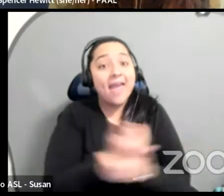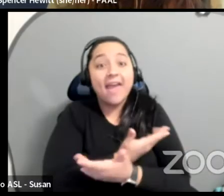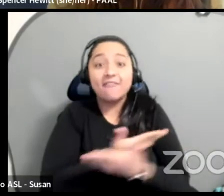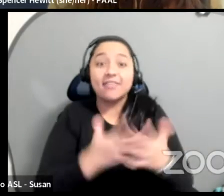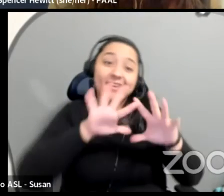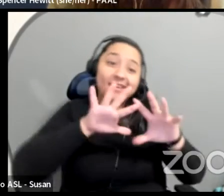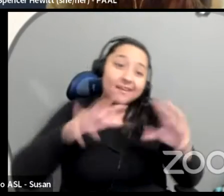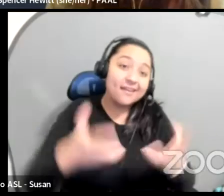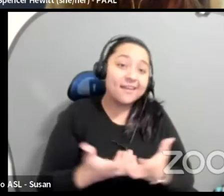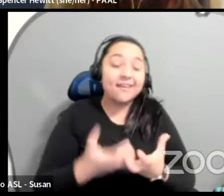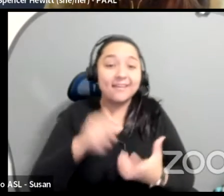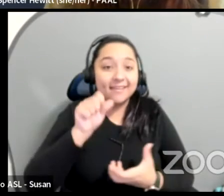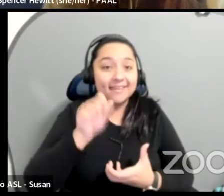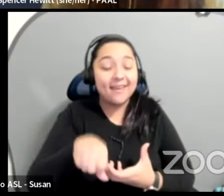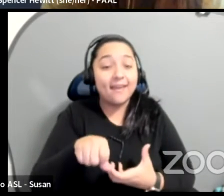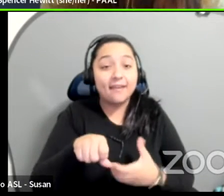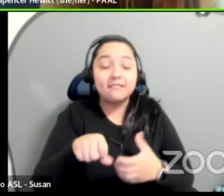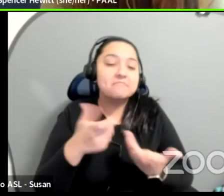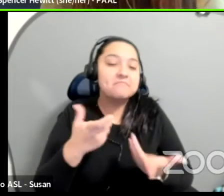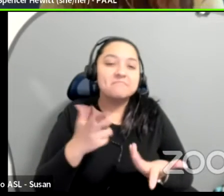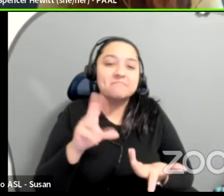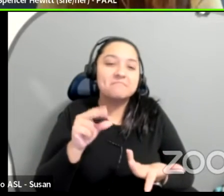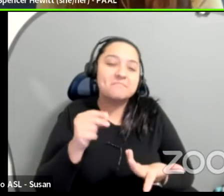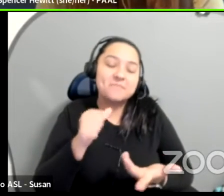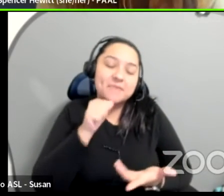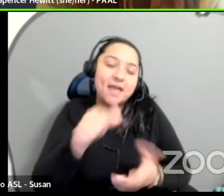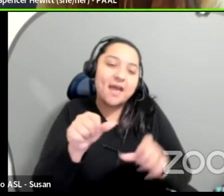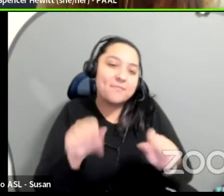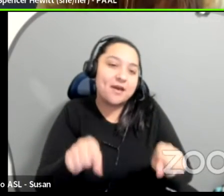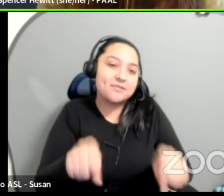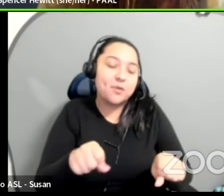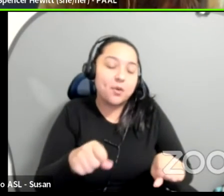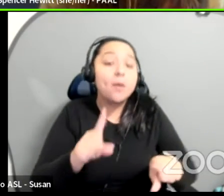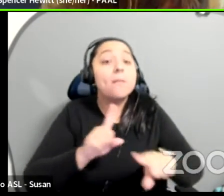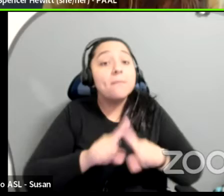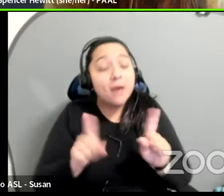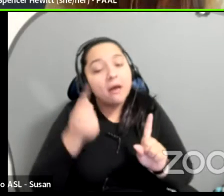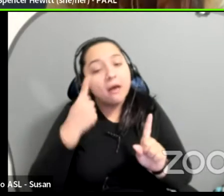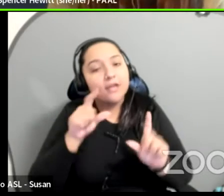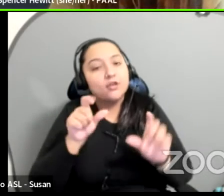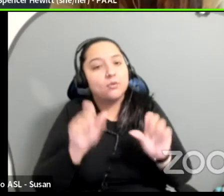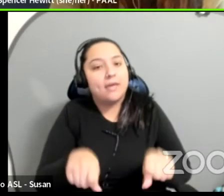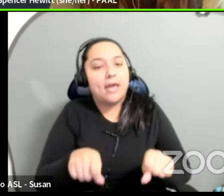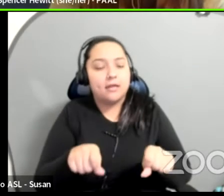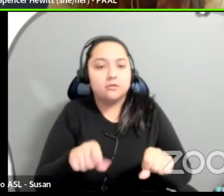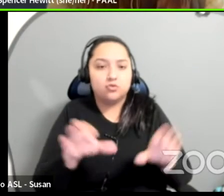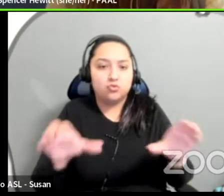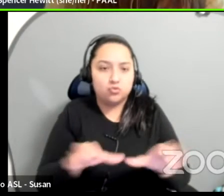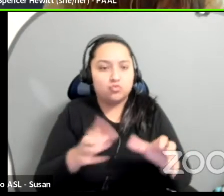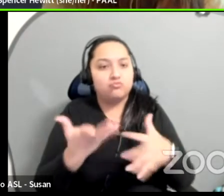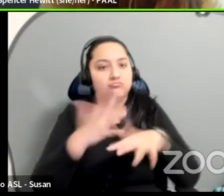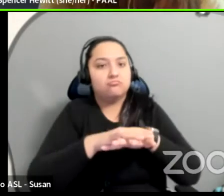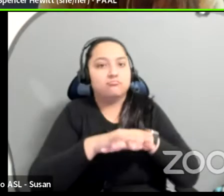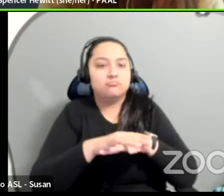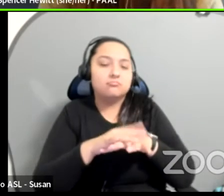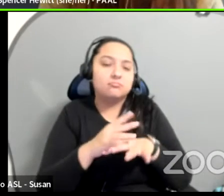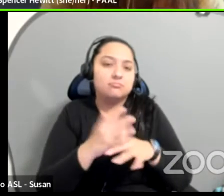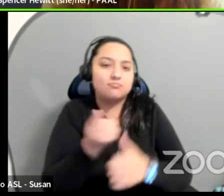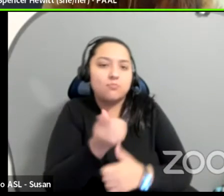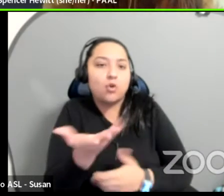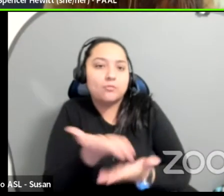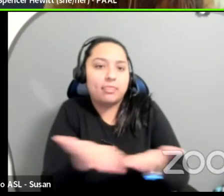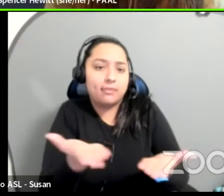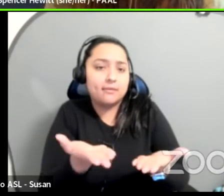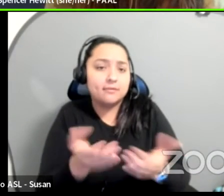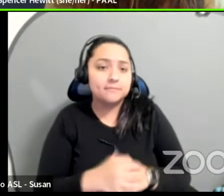this. You're not going to be able to do everything, but you can definitely do more than one thing. I love that. Um,